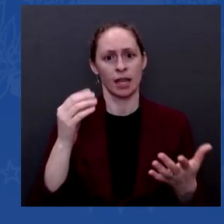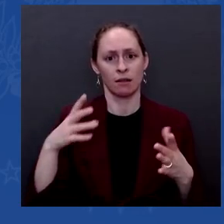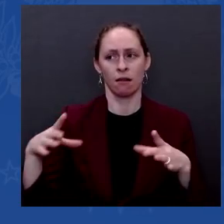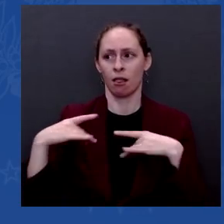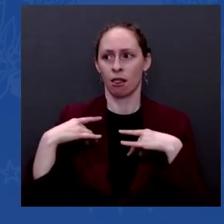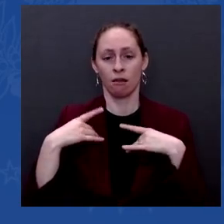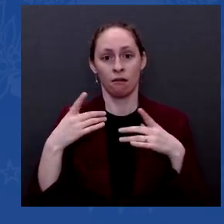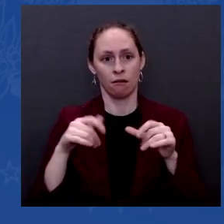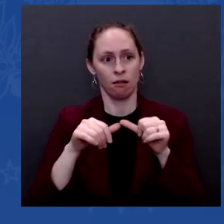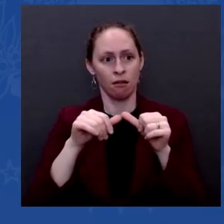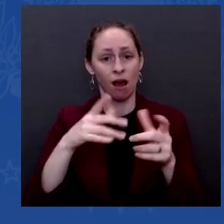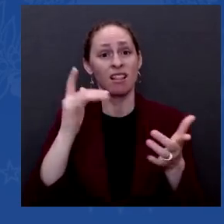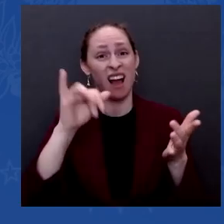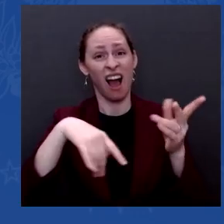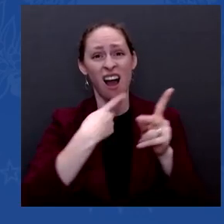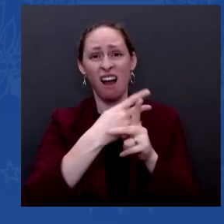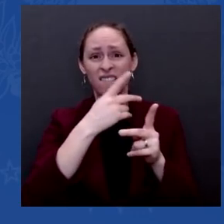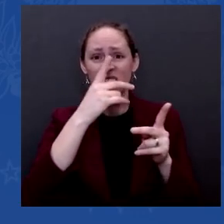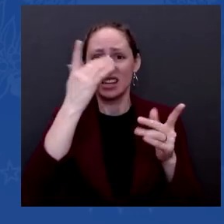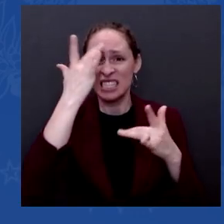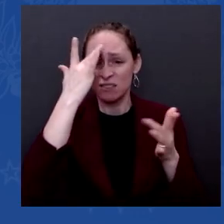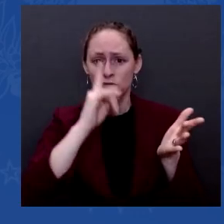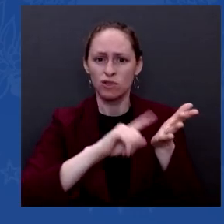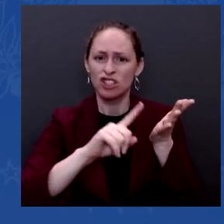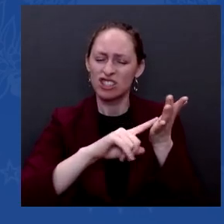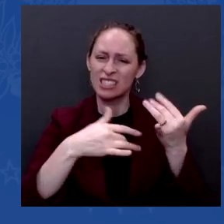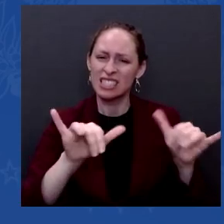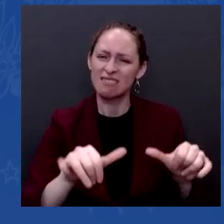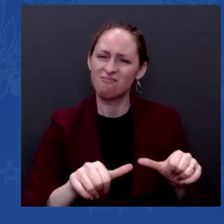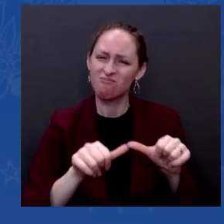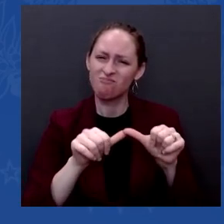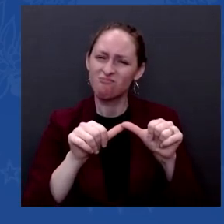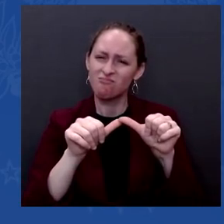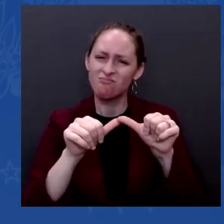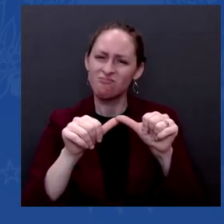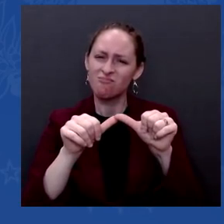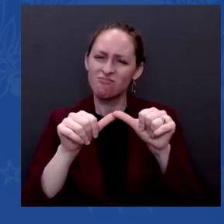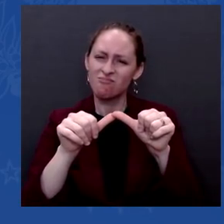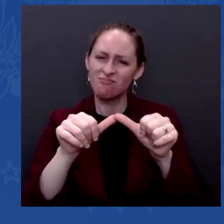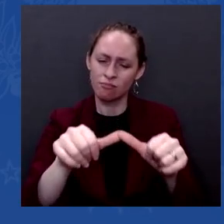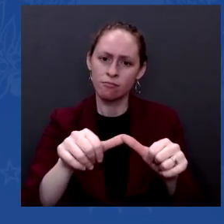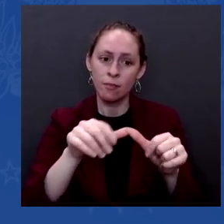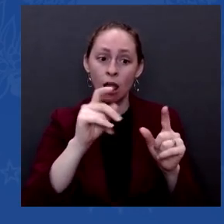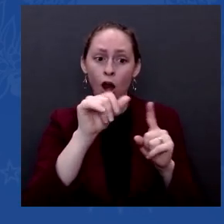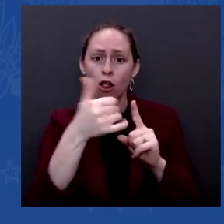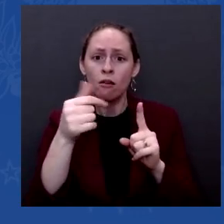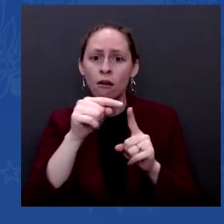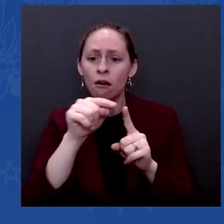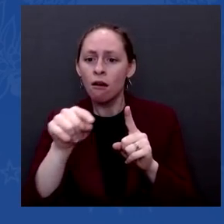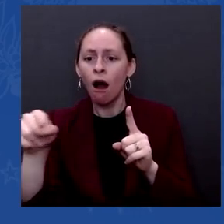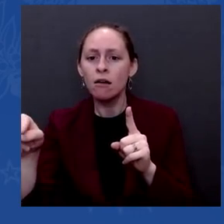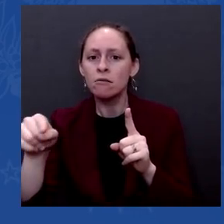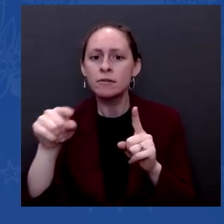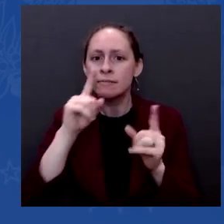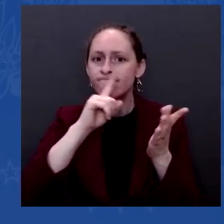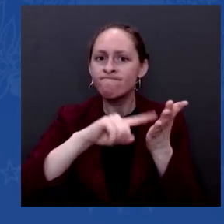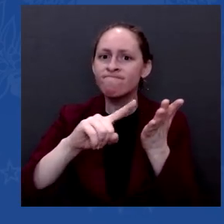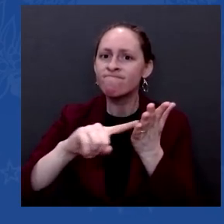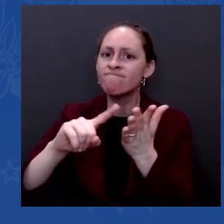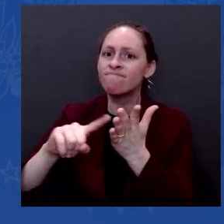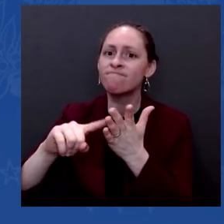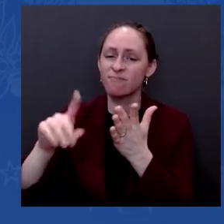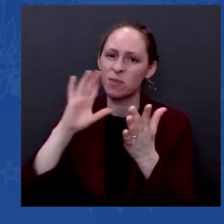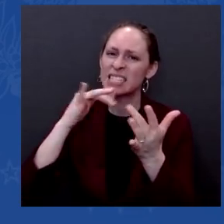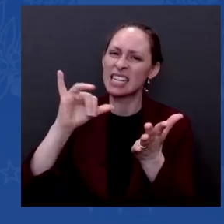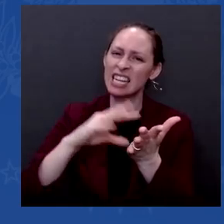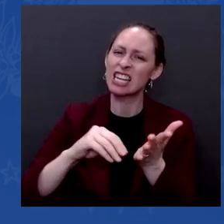-19. And so I think, you know, I look at it this way. Think about how astounding